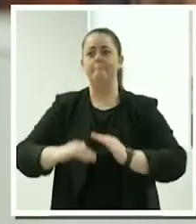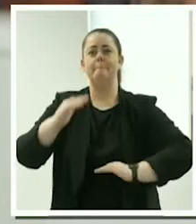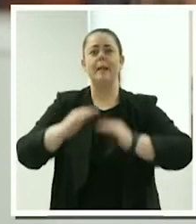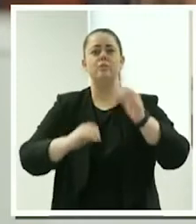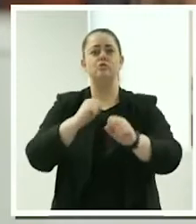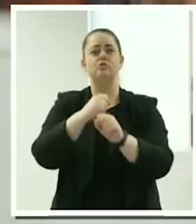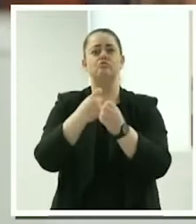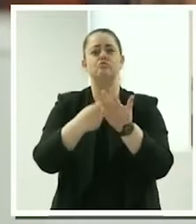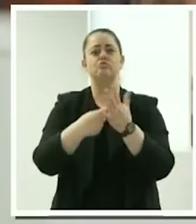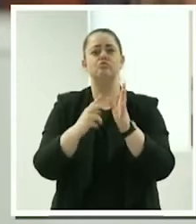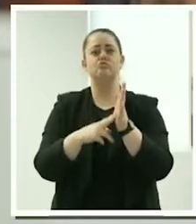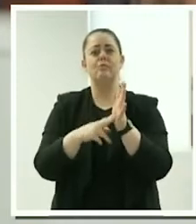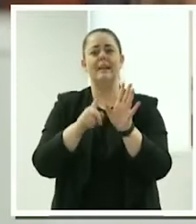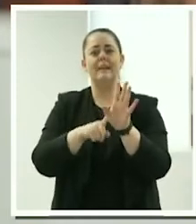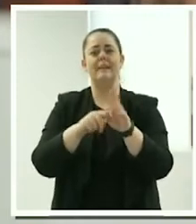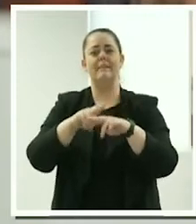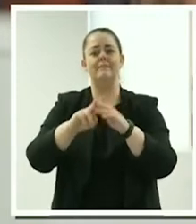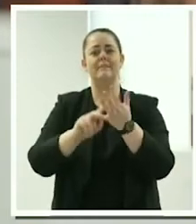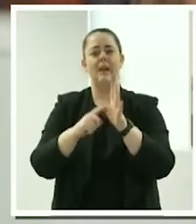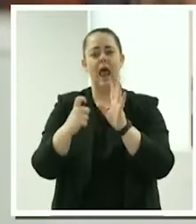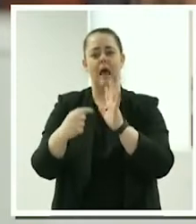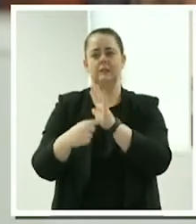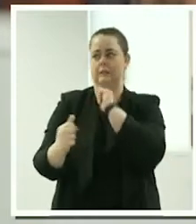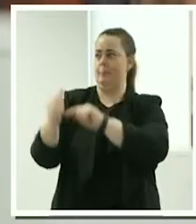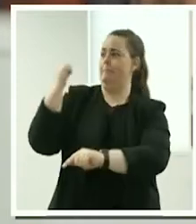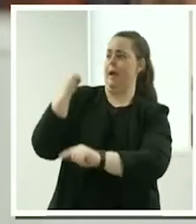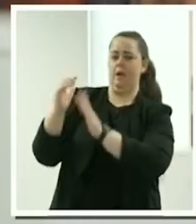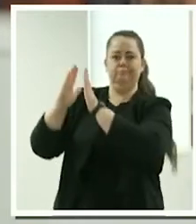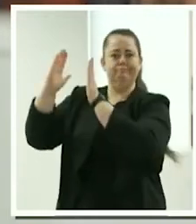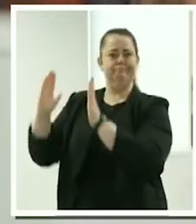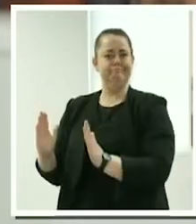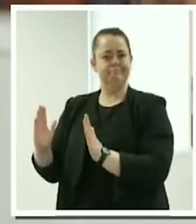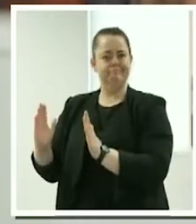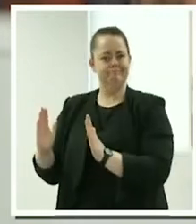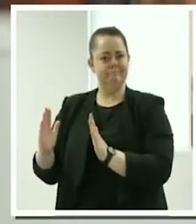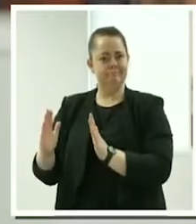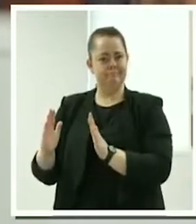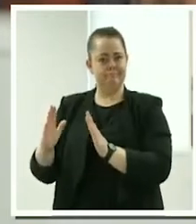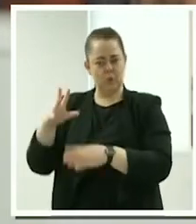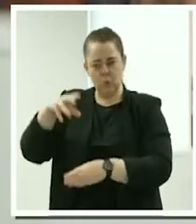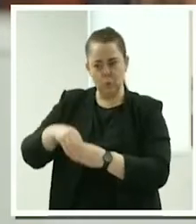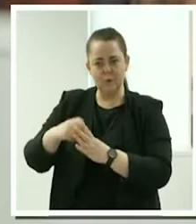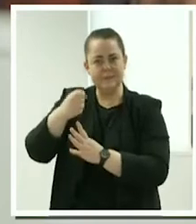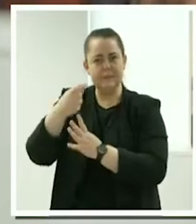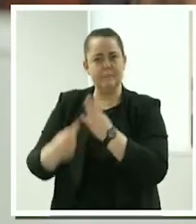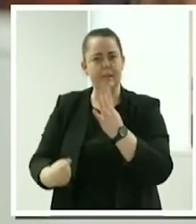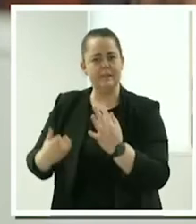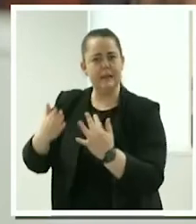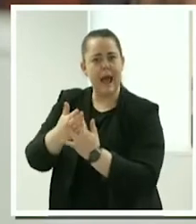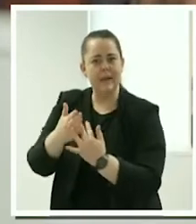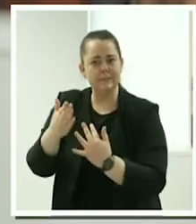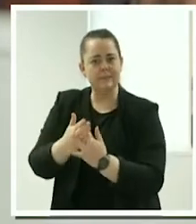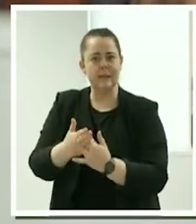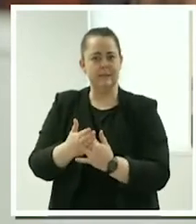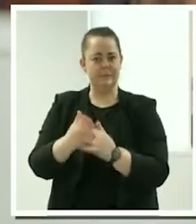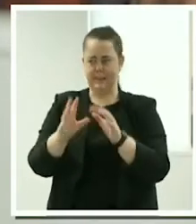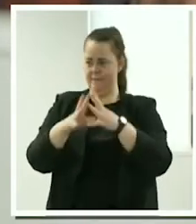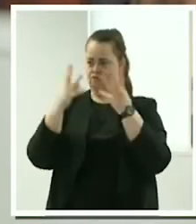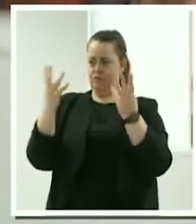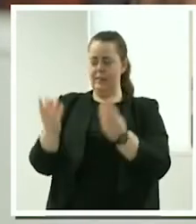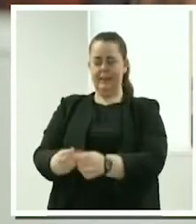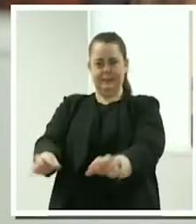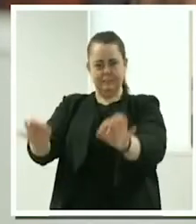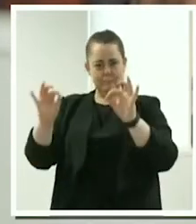out the back of the family home. It was disability friendly. It was age friendly. Everything was great,